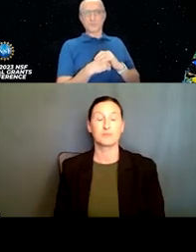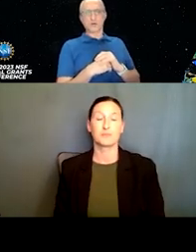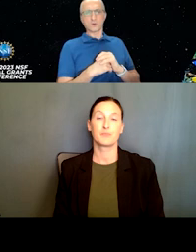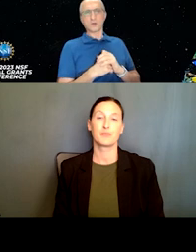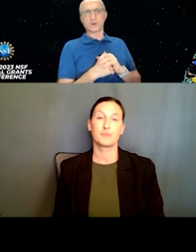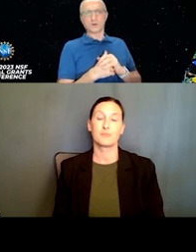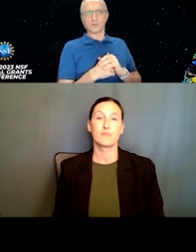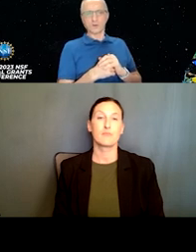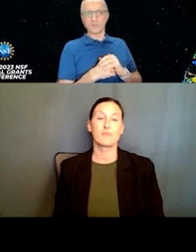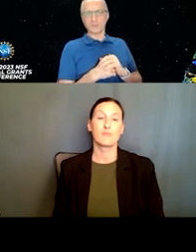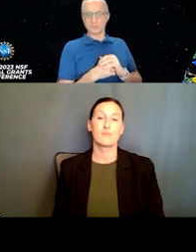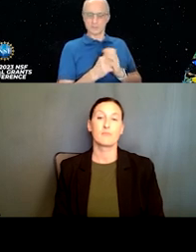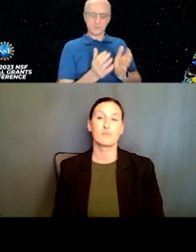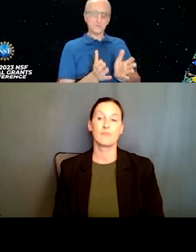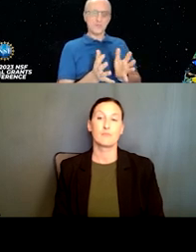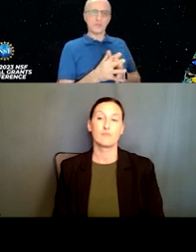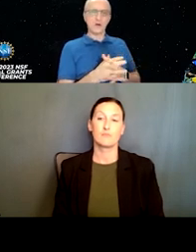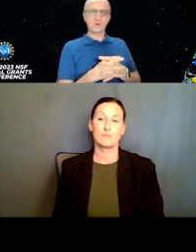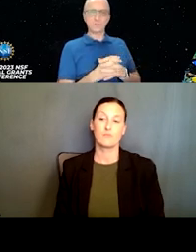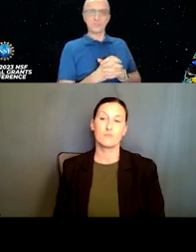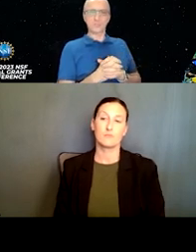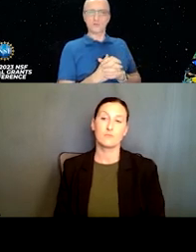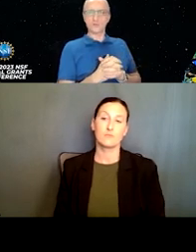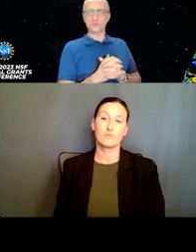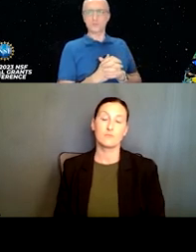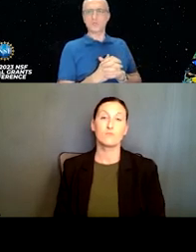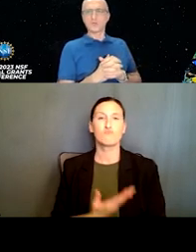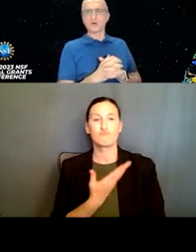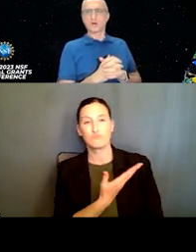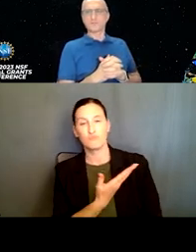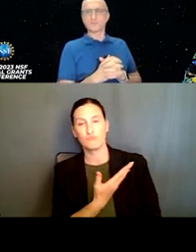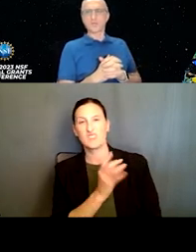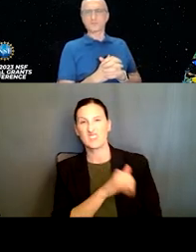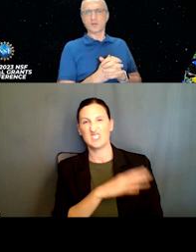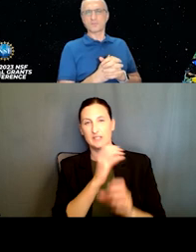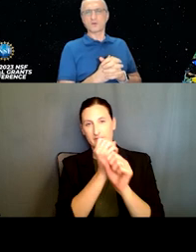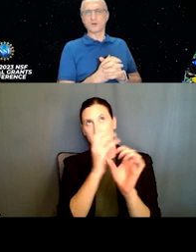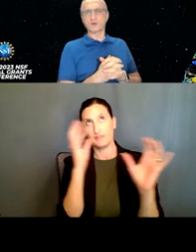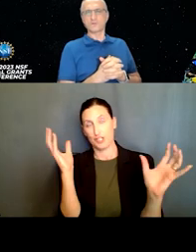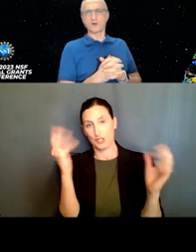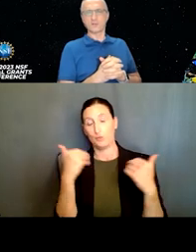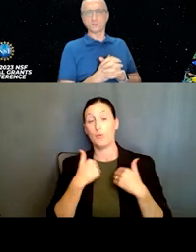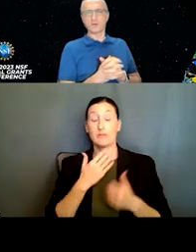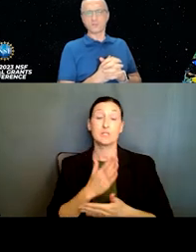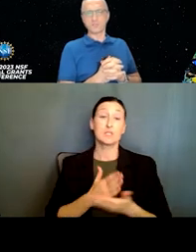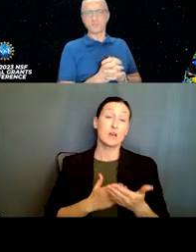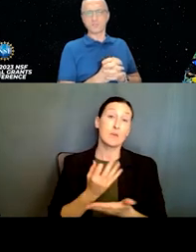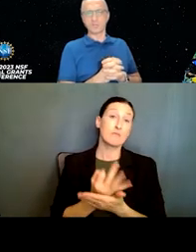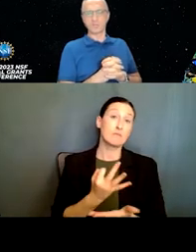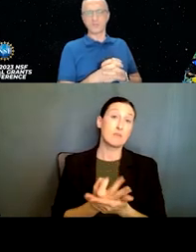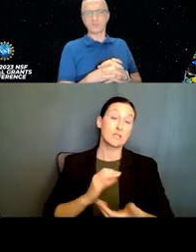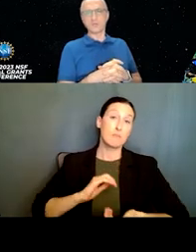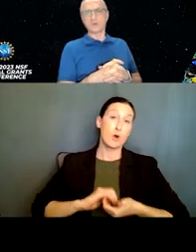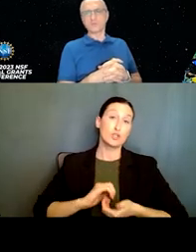So, uh, along with this, uh, vision, um, you have some, uh, funded partnerships